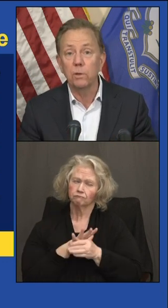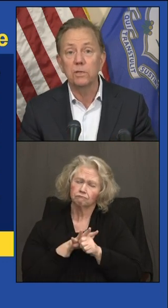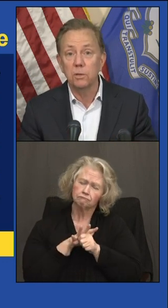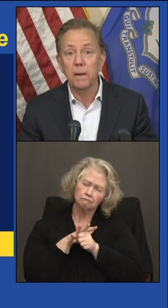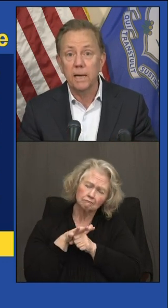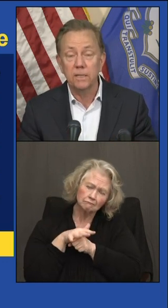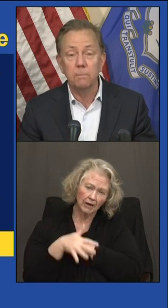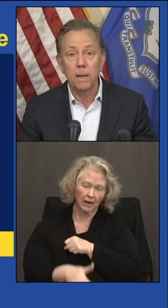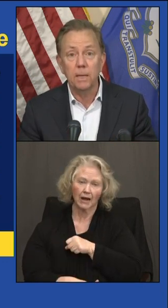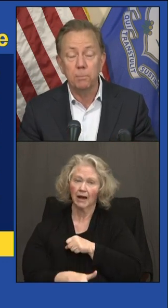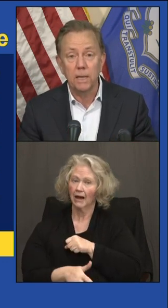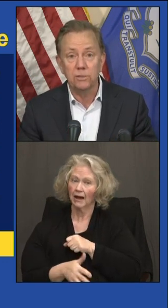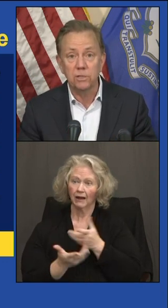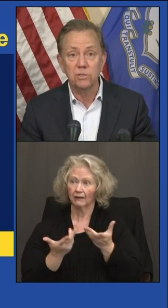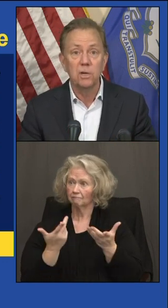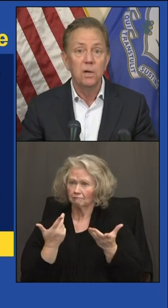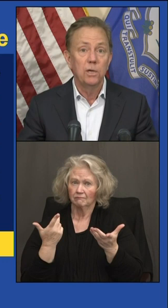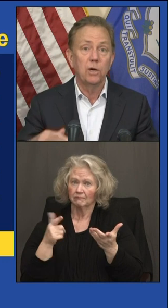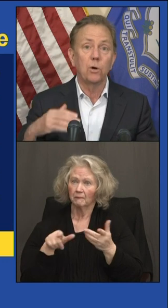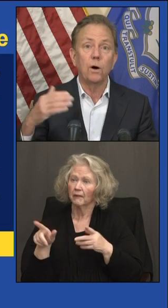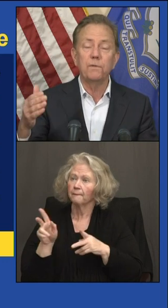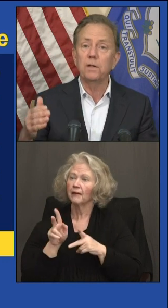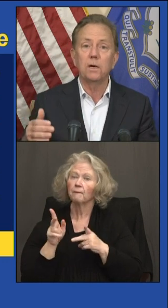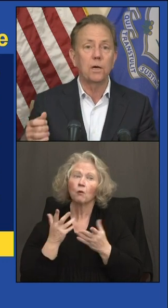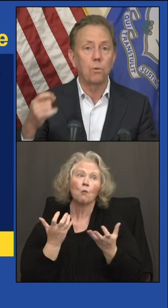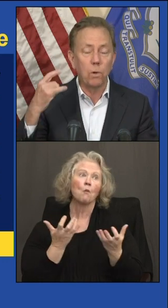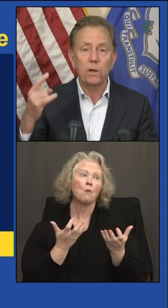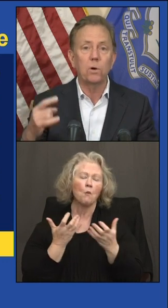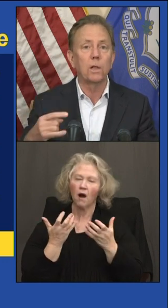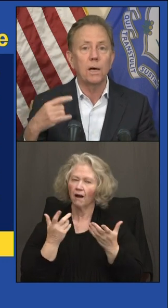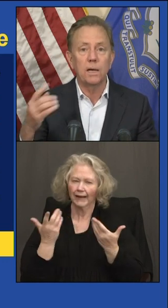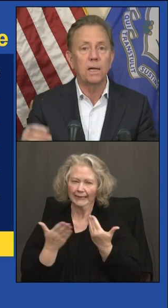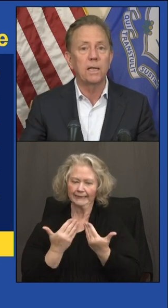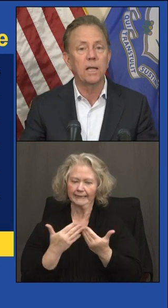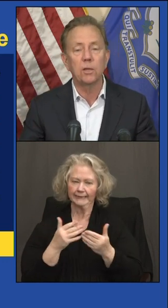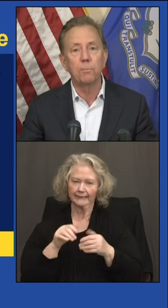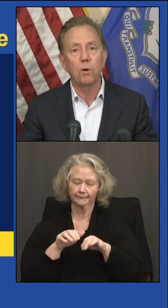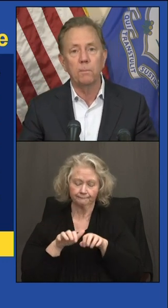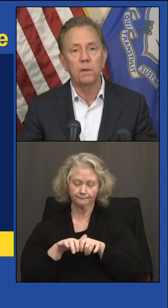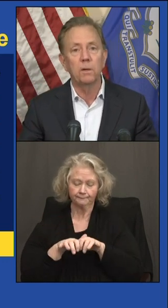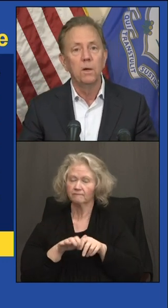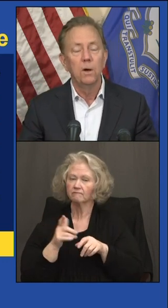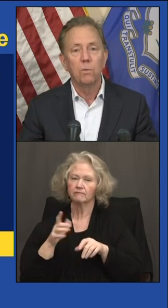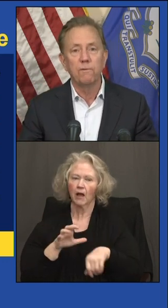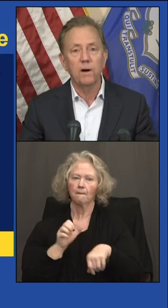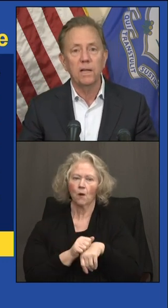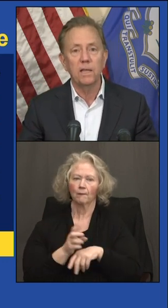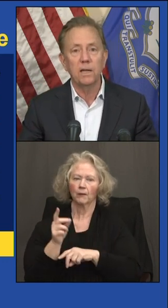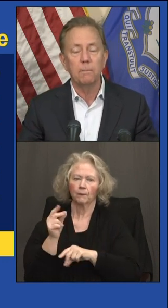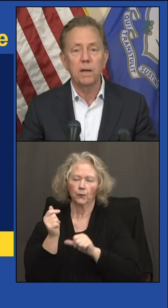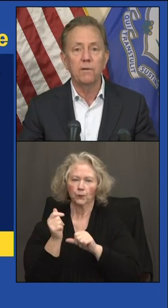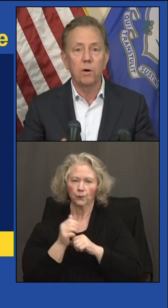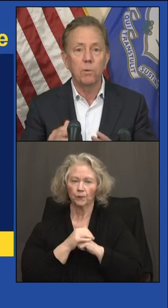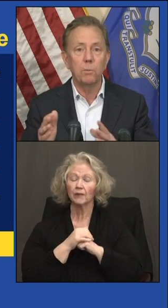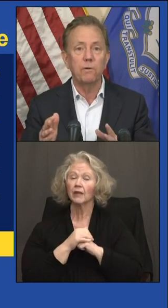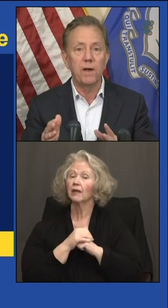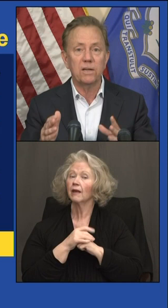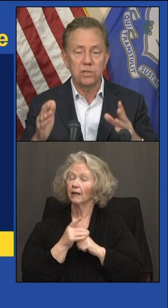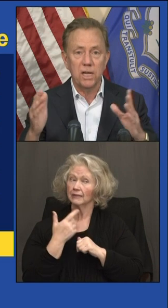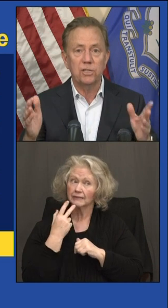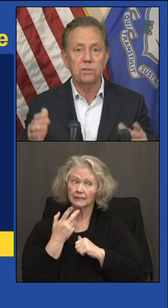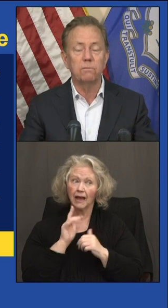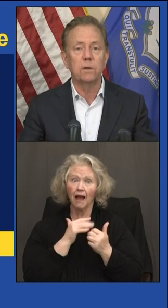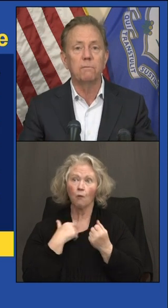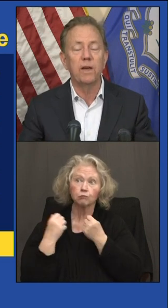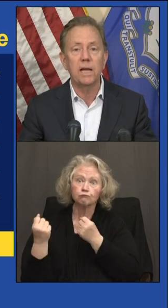more than demand in many places. You can often go right online and get an appointment. We're finding that many of our mobile